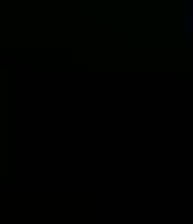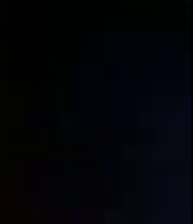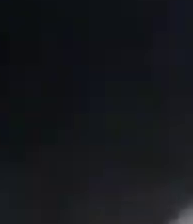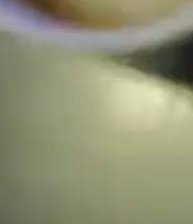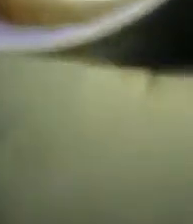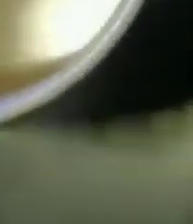Now, we learned this.